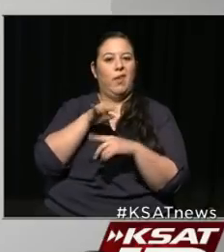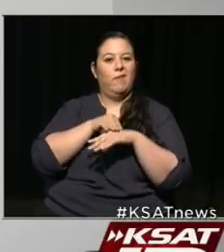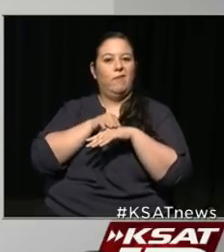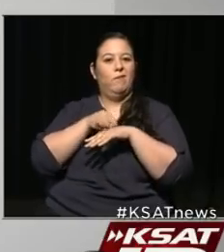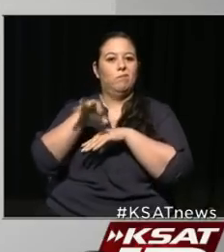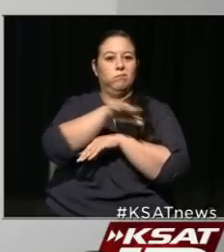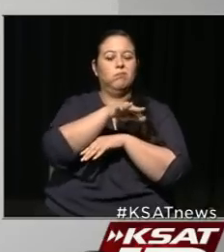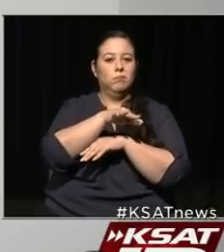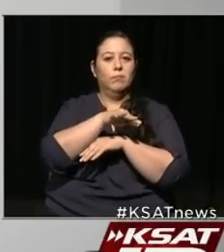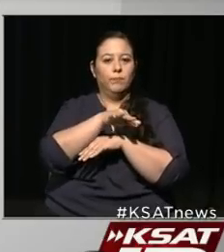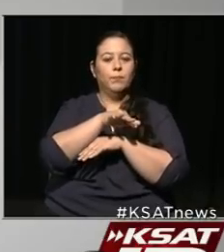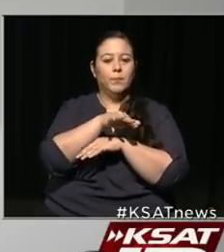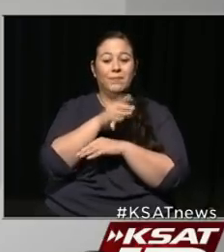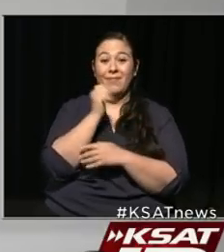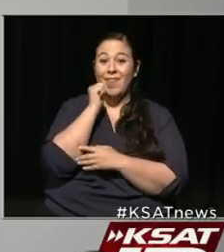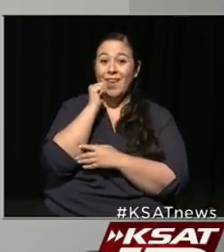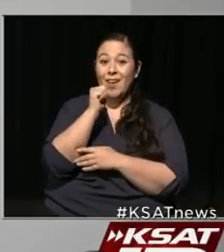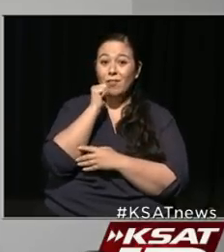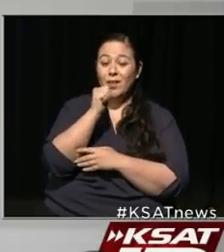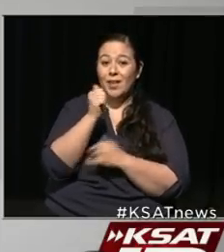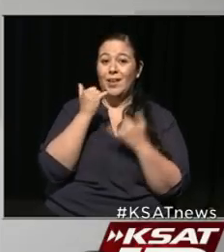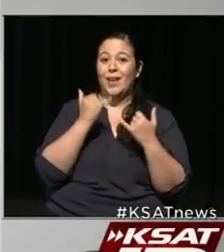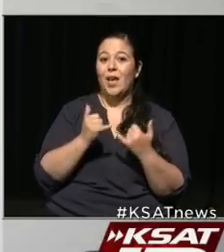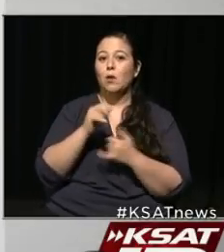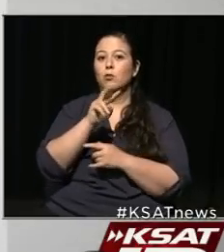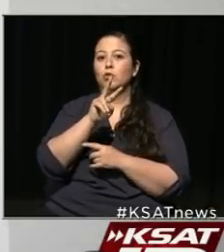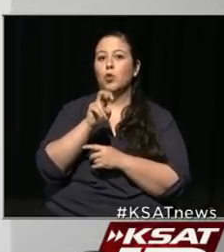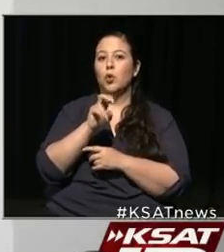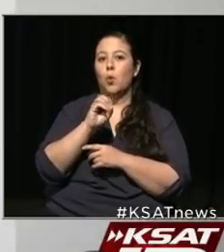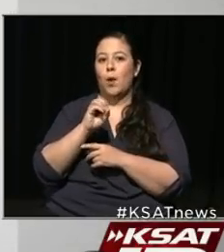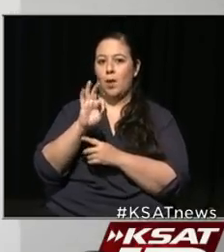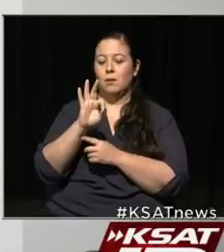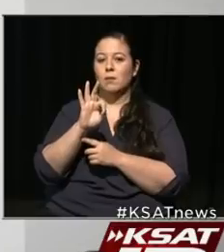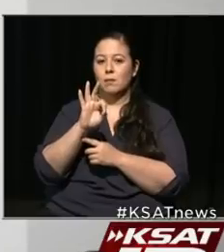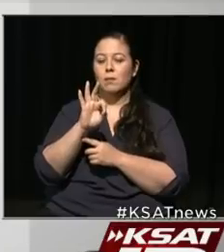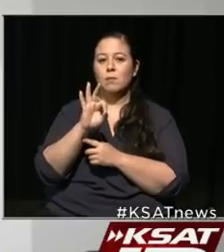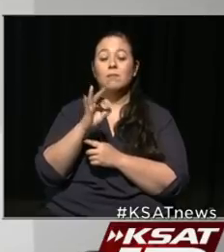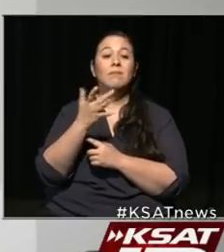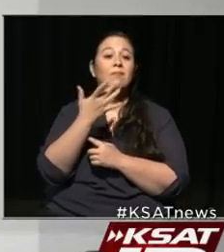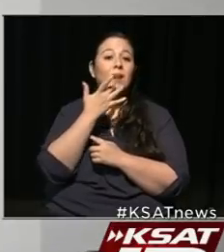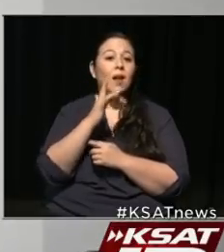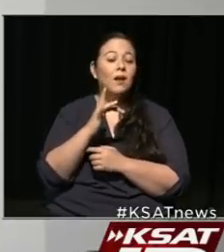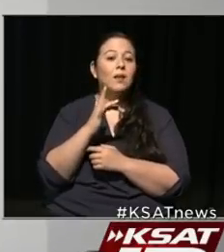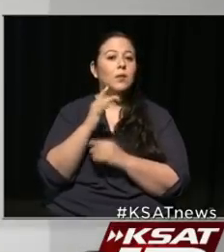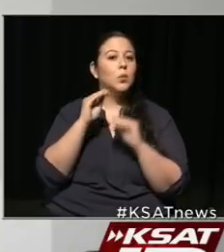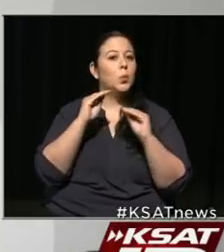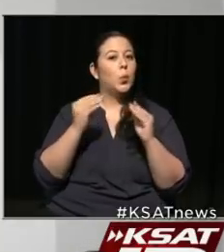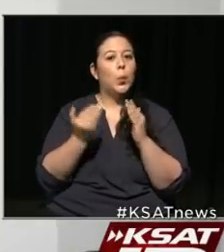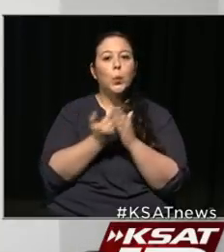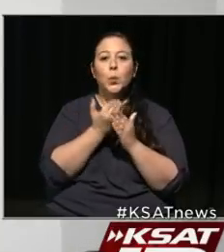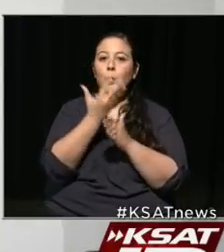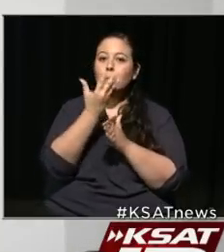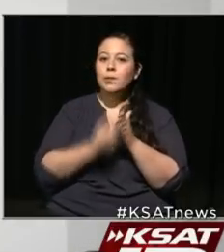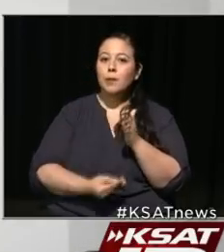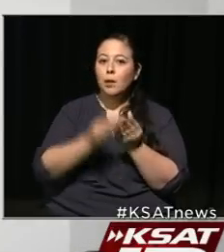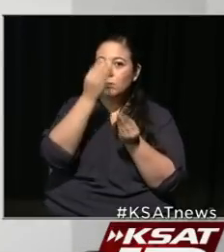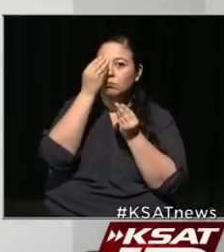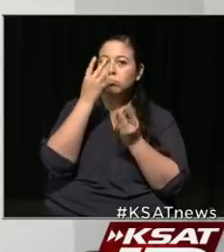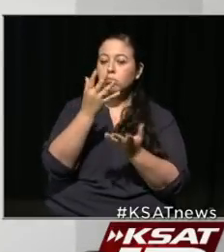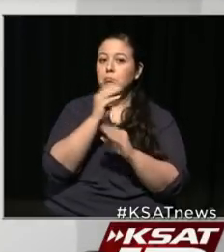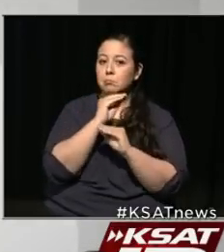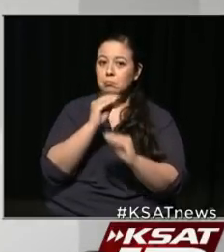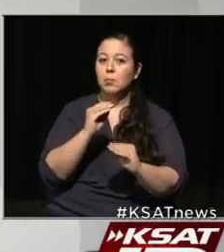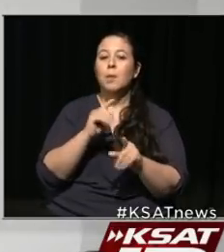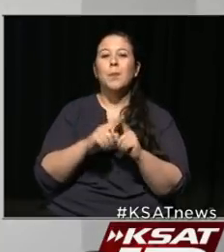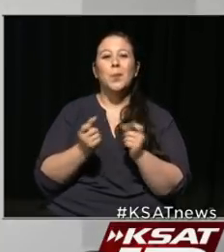moving in our community on a daily basis, is now 209. Fortunately, we have no new deaths to report this evening, but we know